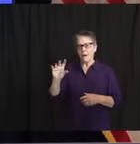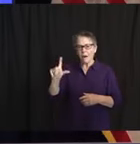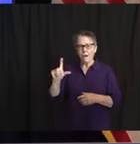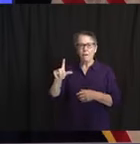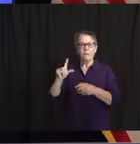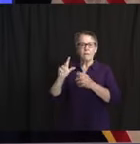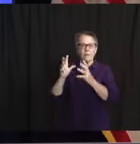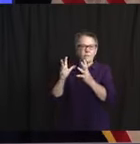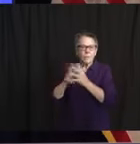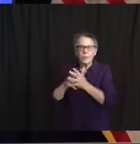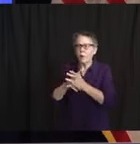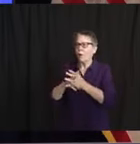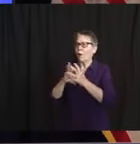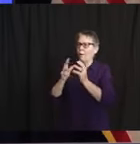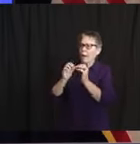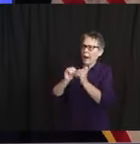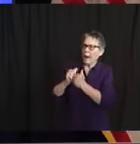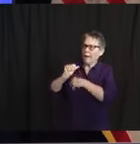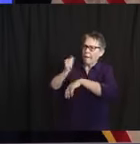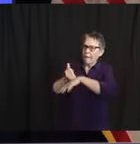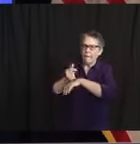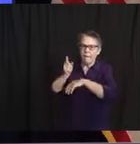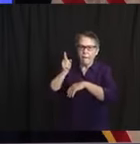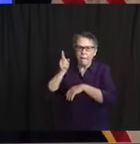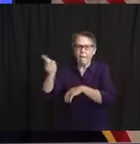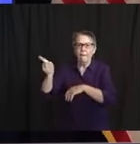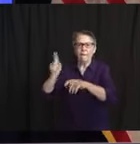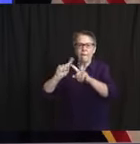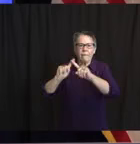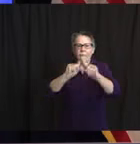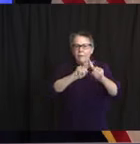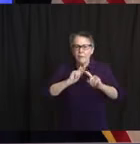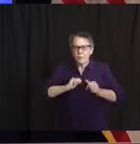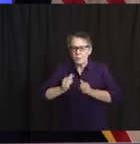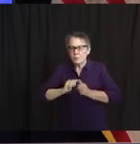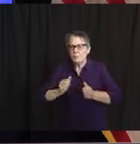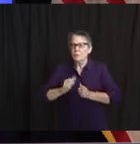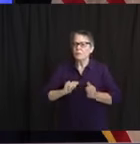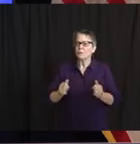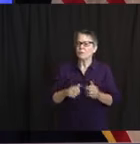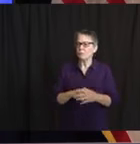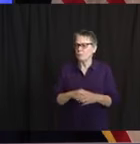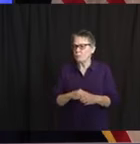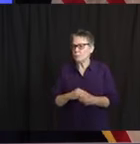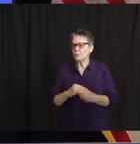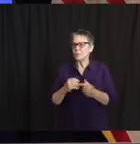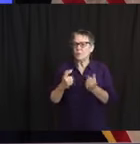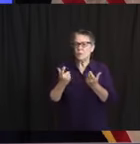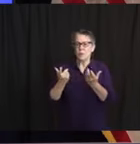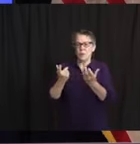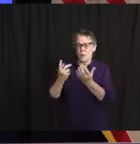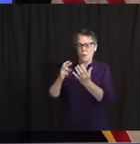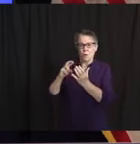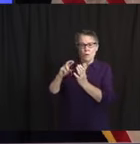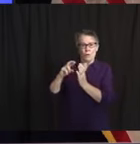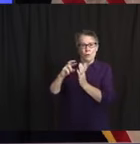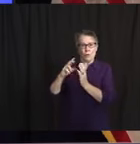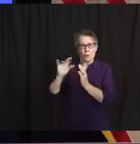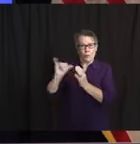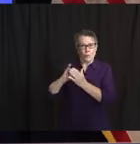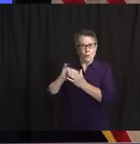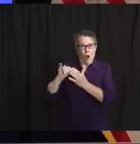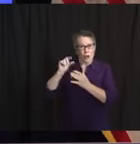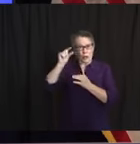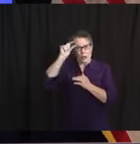Giants. It's too early to tell. I don't want to put words in their mouth. It's too early to tell what the season looks like, but they're beginning to put in motion